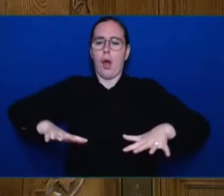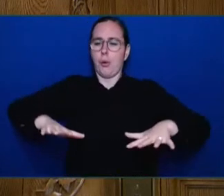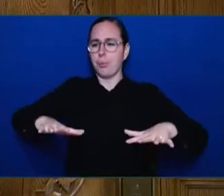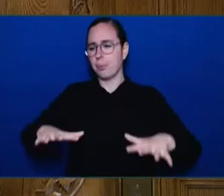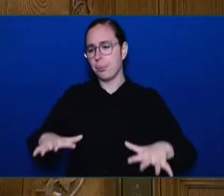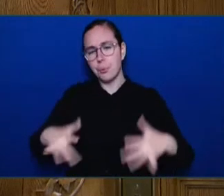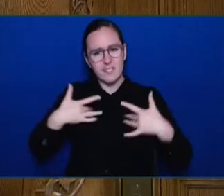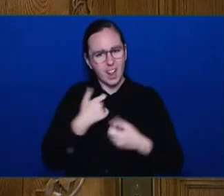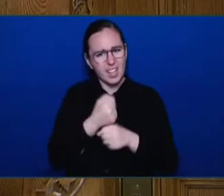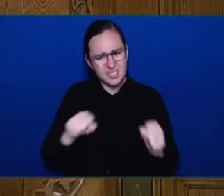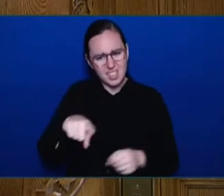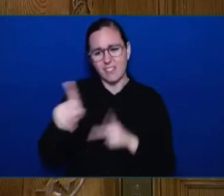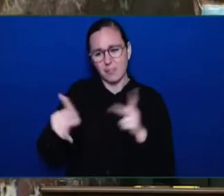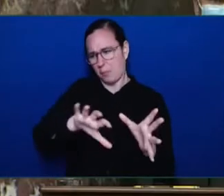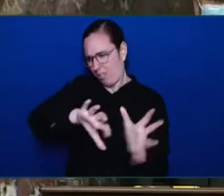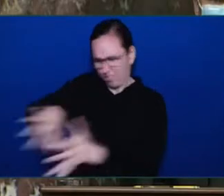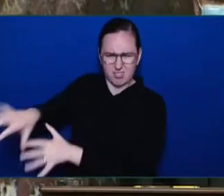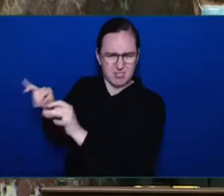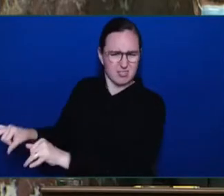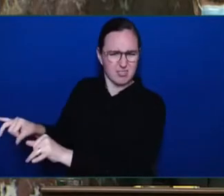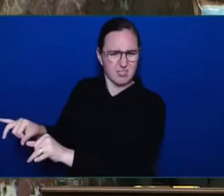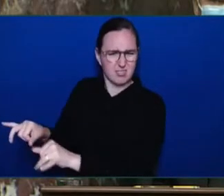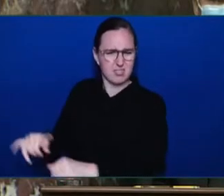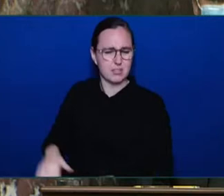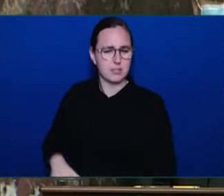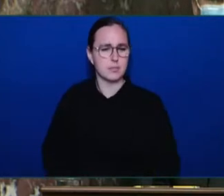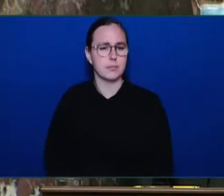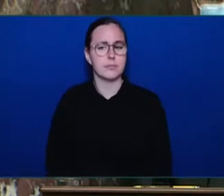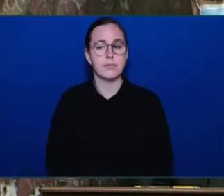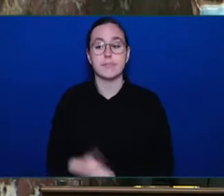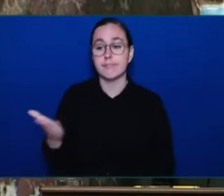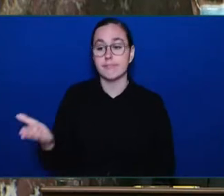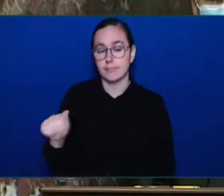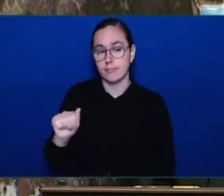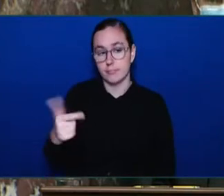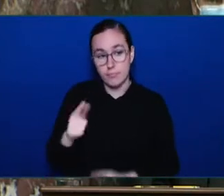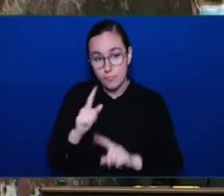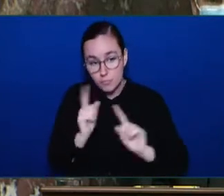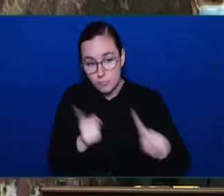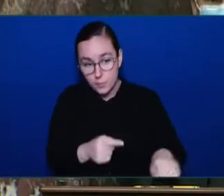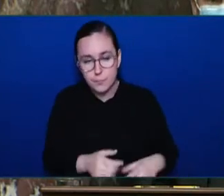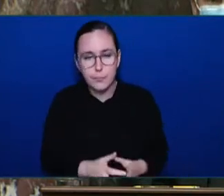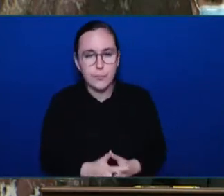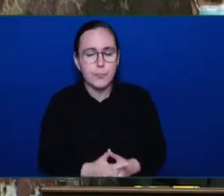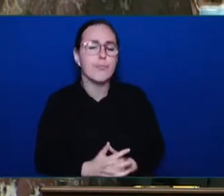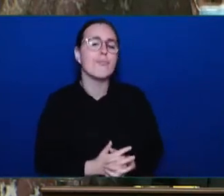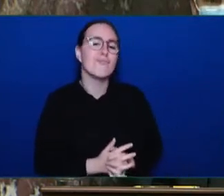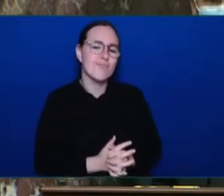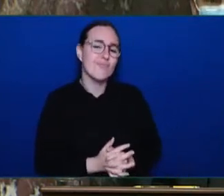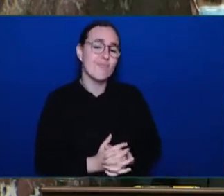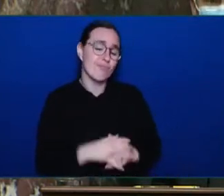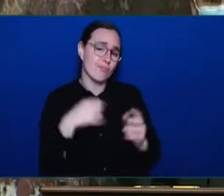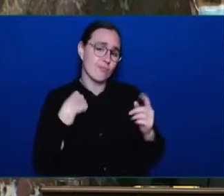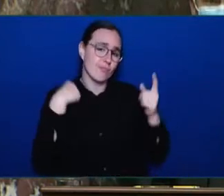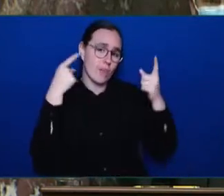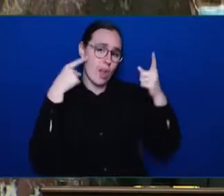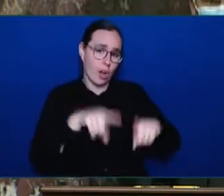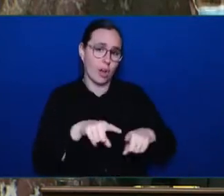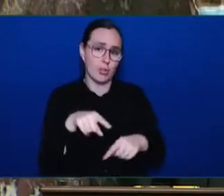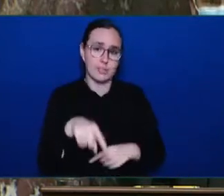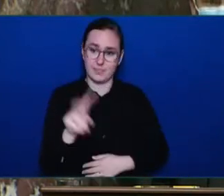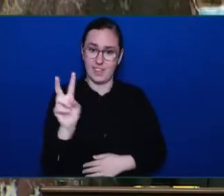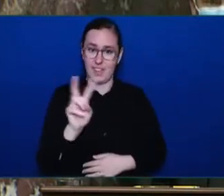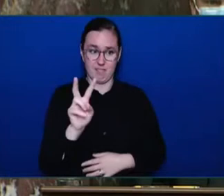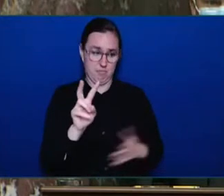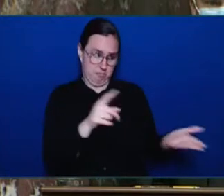I agree with the member for Vancouver-Langara. We need action now and we are not shifting blame to others. We started